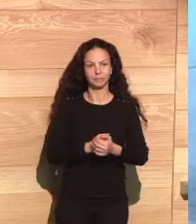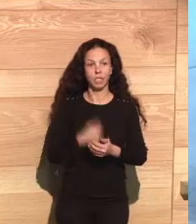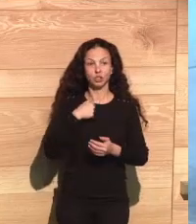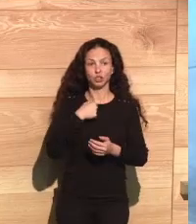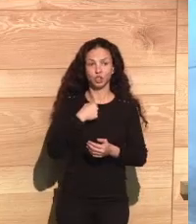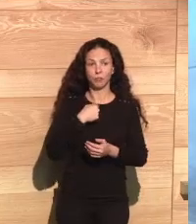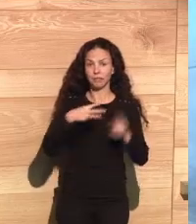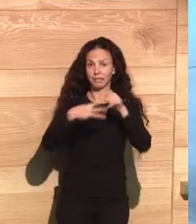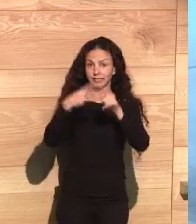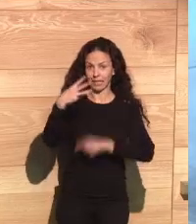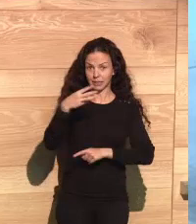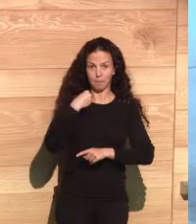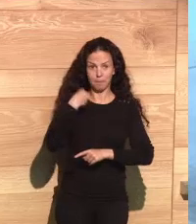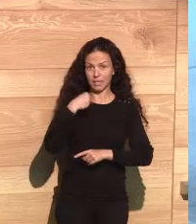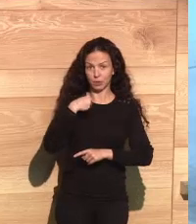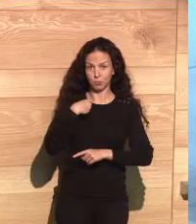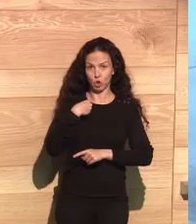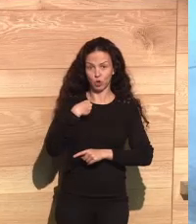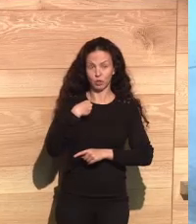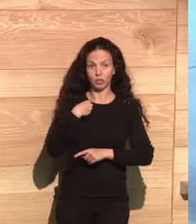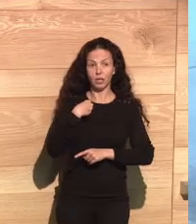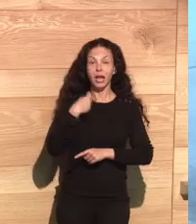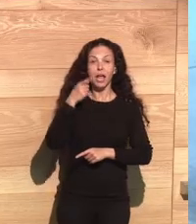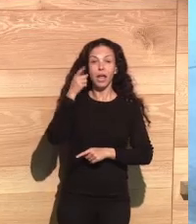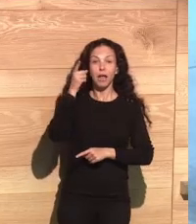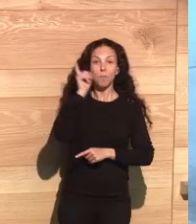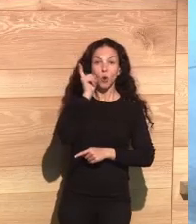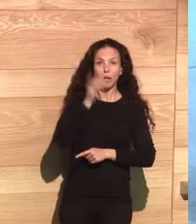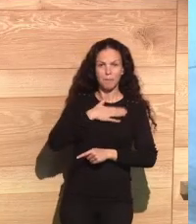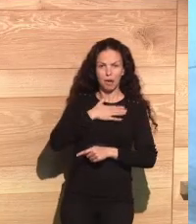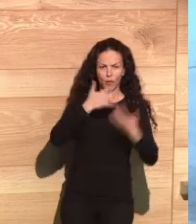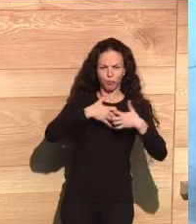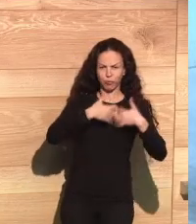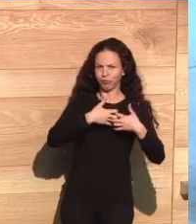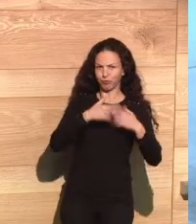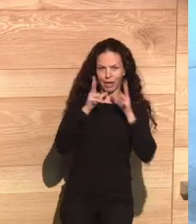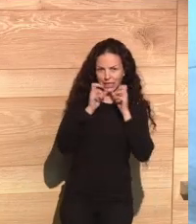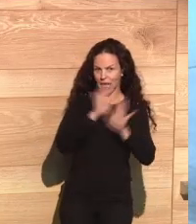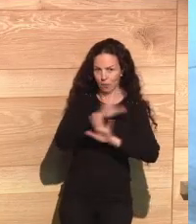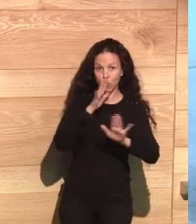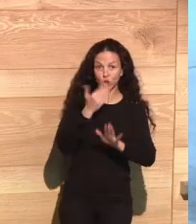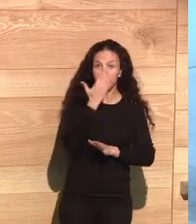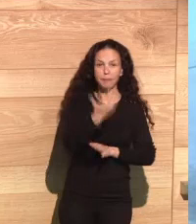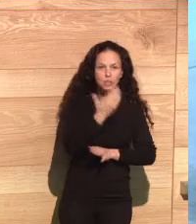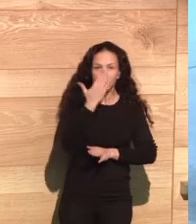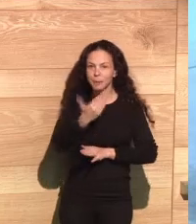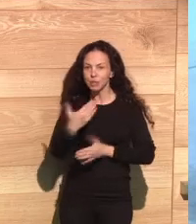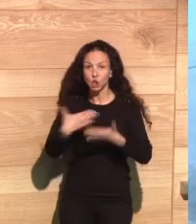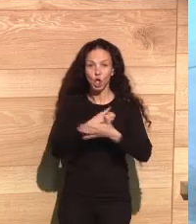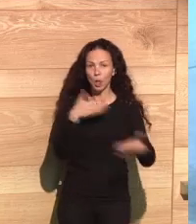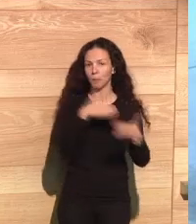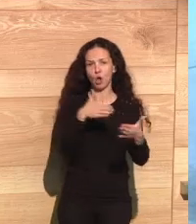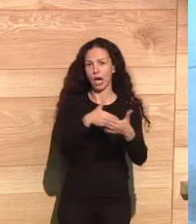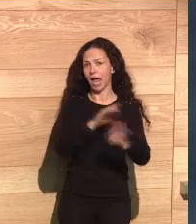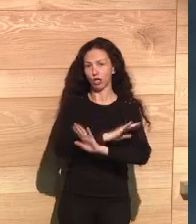Very briefly, as Christophe, my mobile phone works very poorly because I have all permits